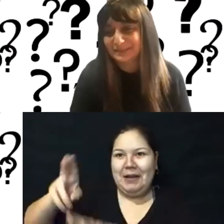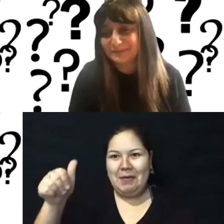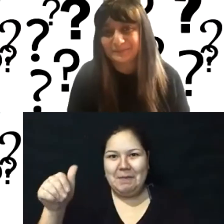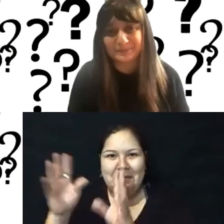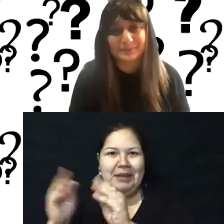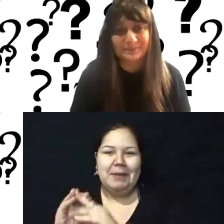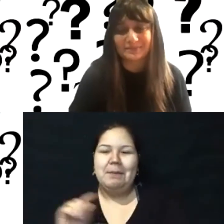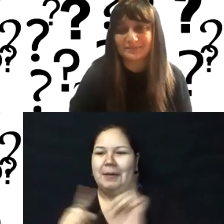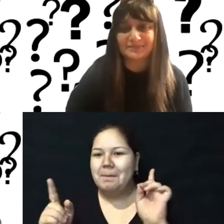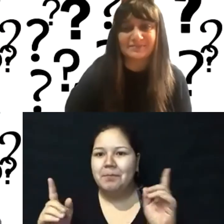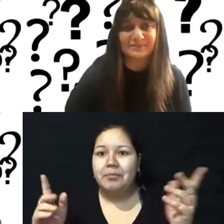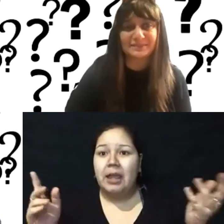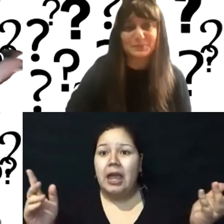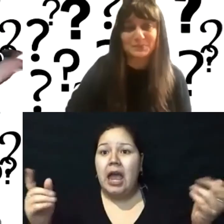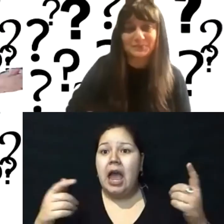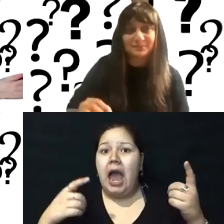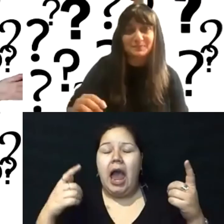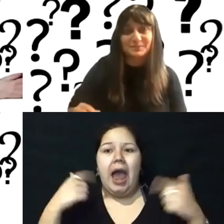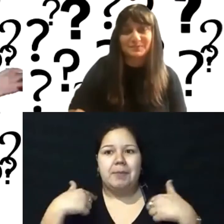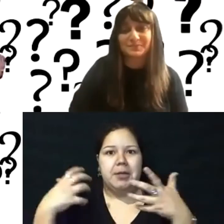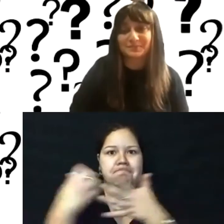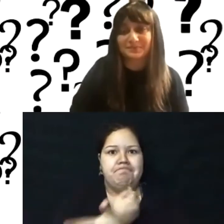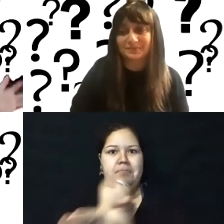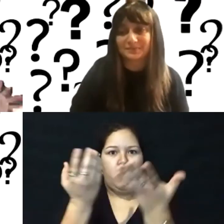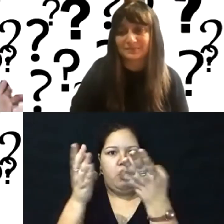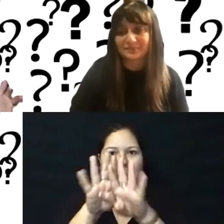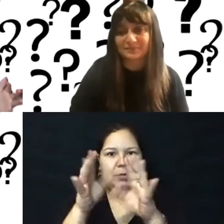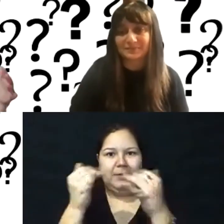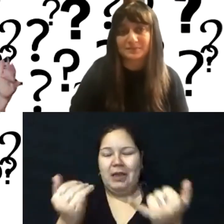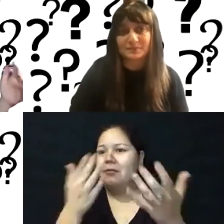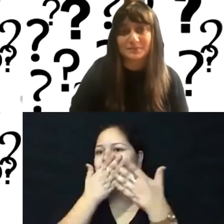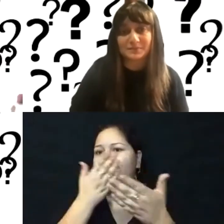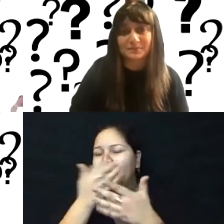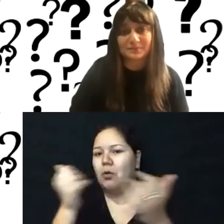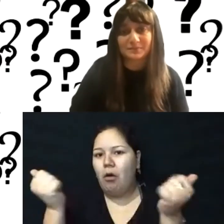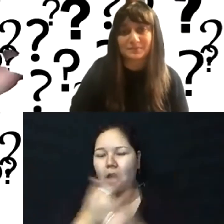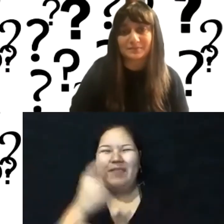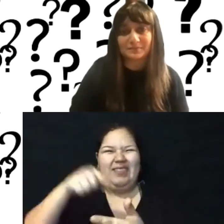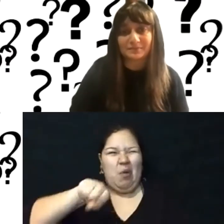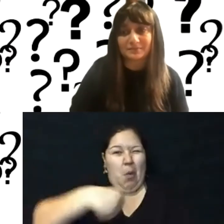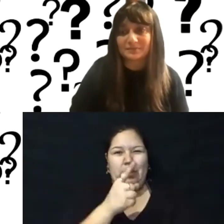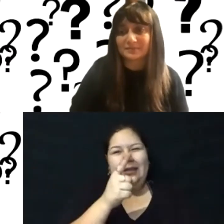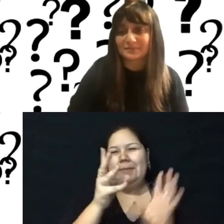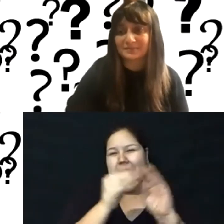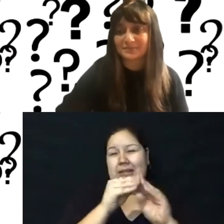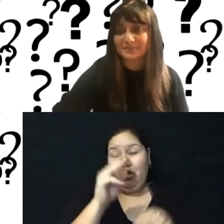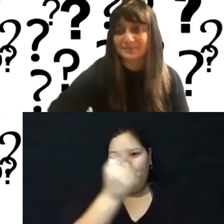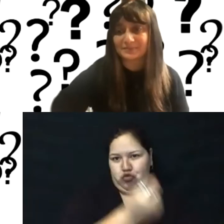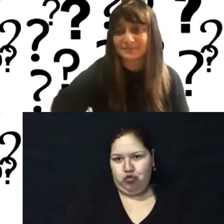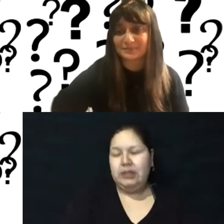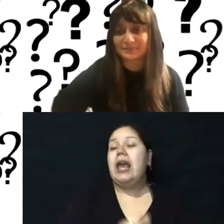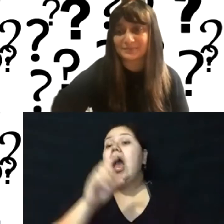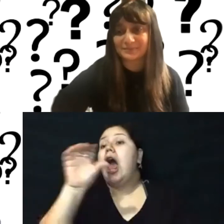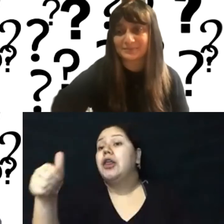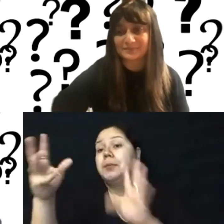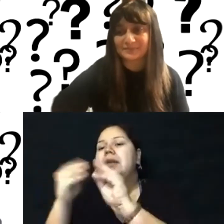If not, I am going to say thank you, everybody. This was the only AMA that's happening on a Tuesday. All our other AMAs are happening on Wednesday.